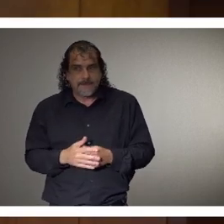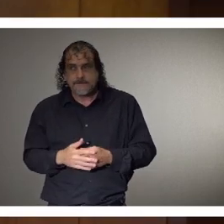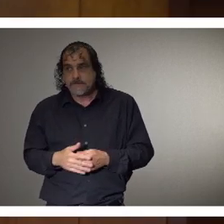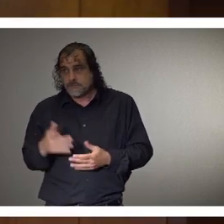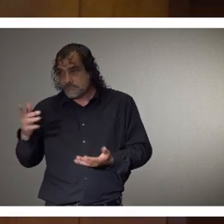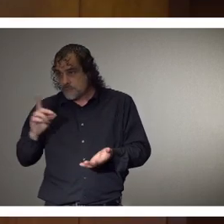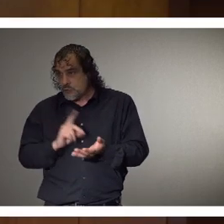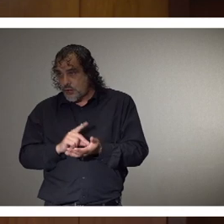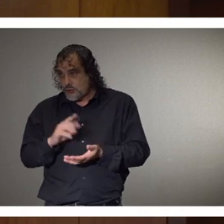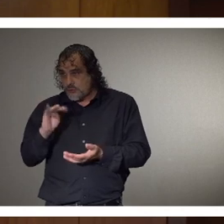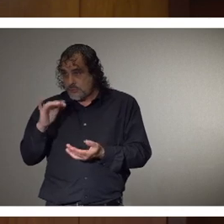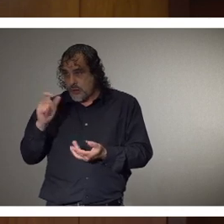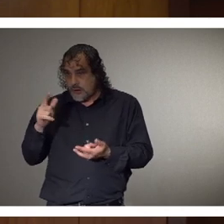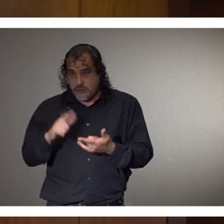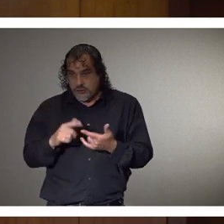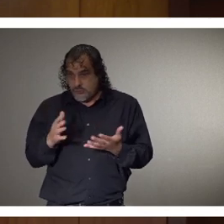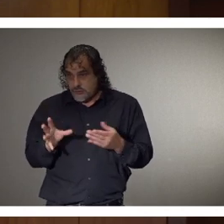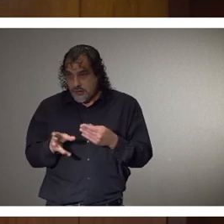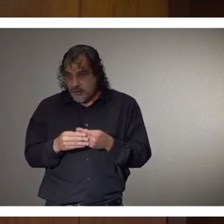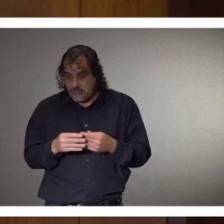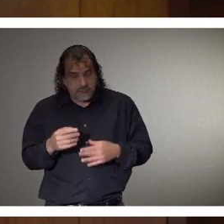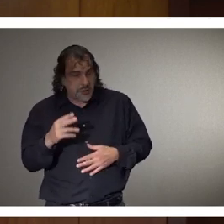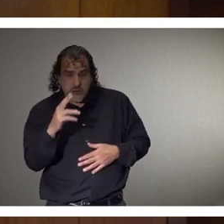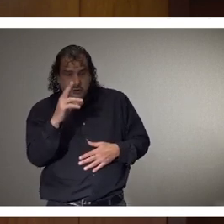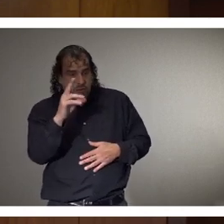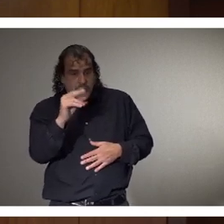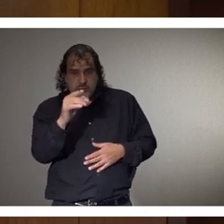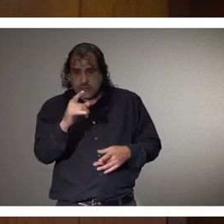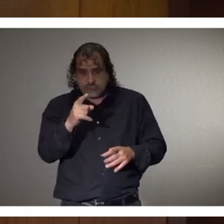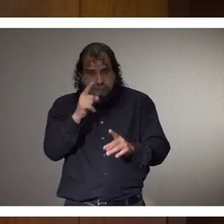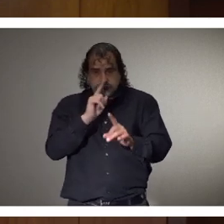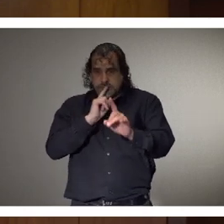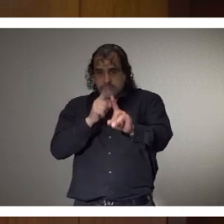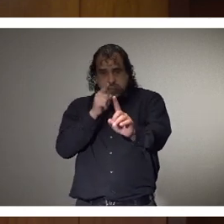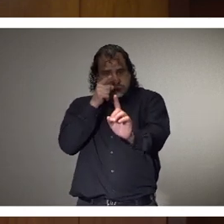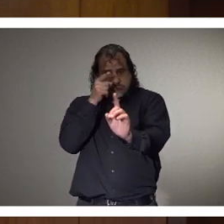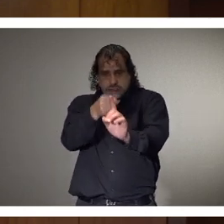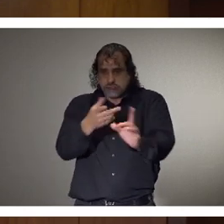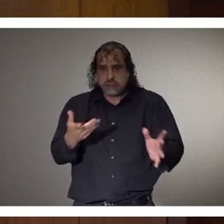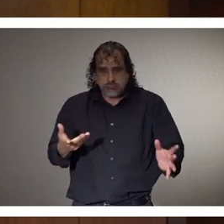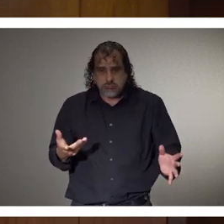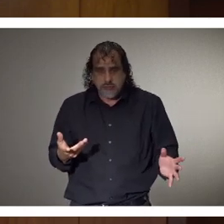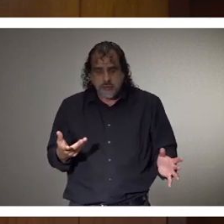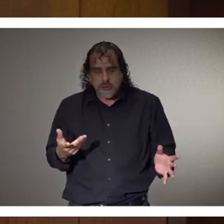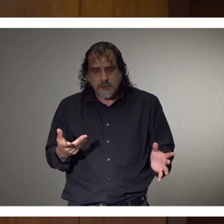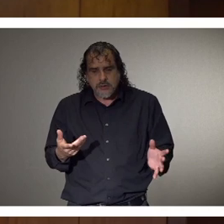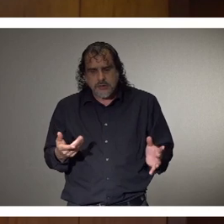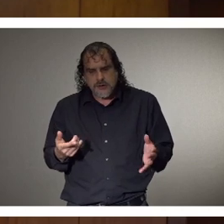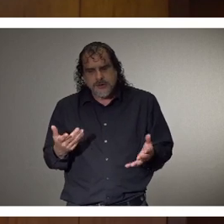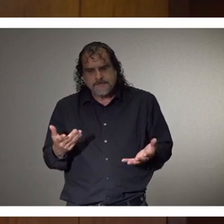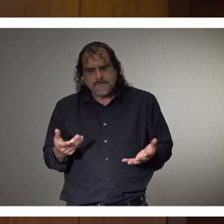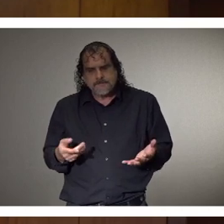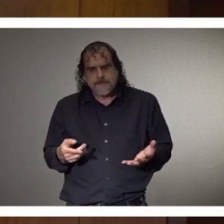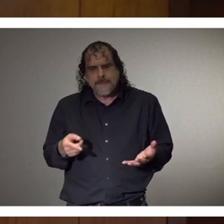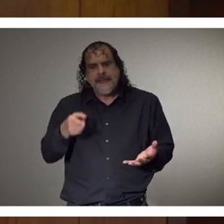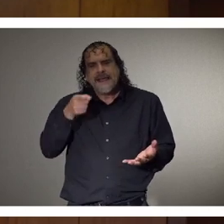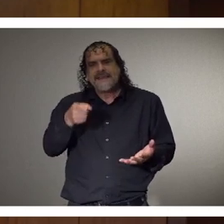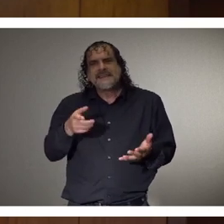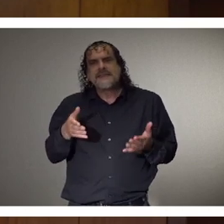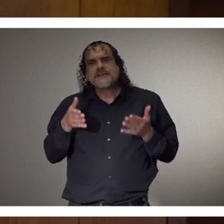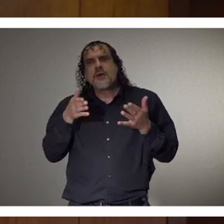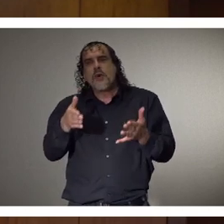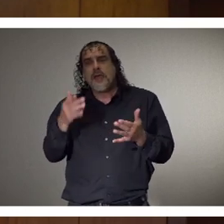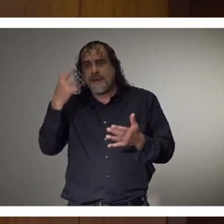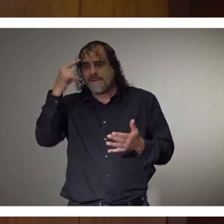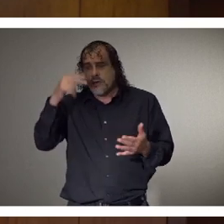add to that, please feel free to do so. No, I think you're right on target, Governor. And you know, this is, this is a way for us to